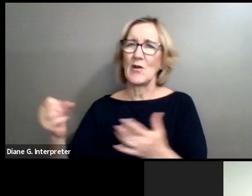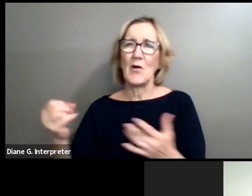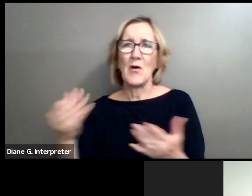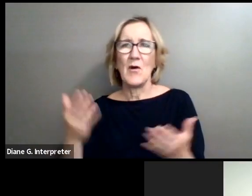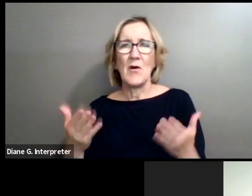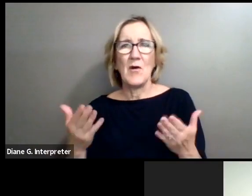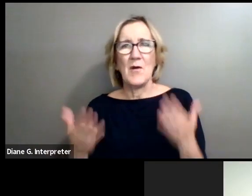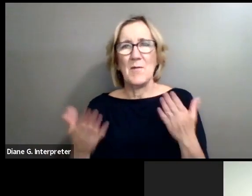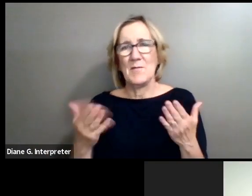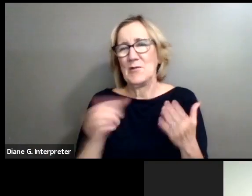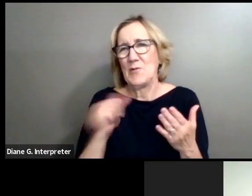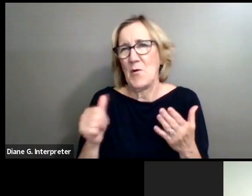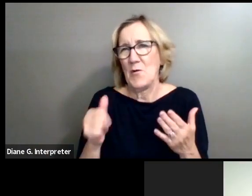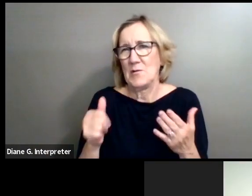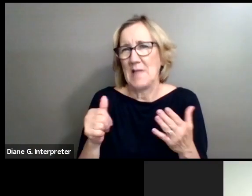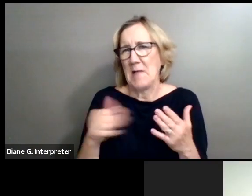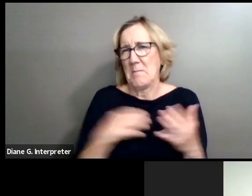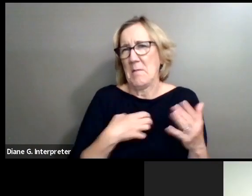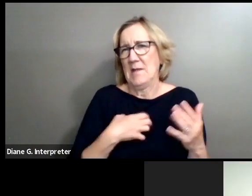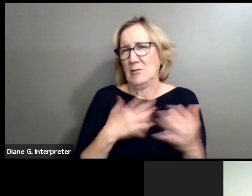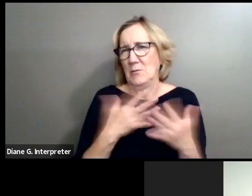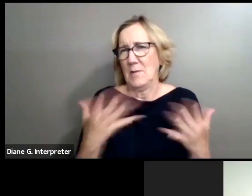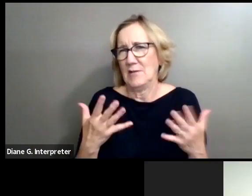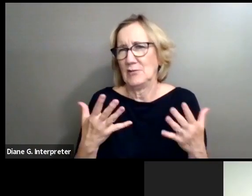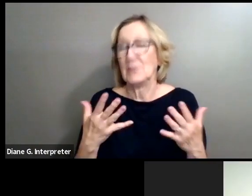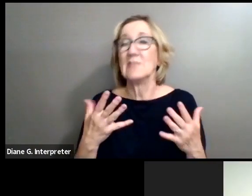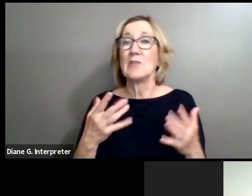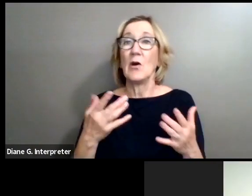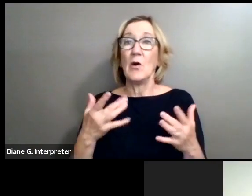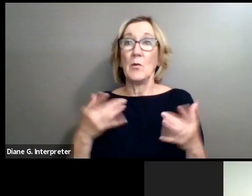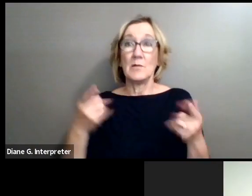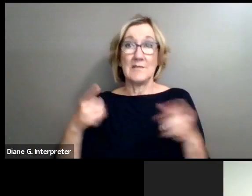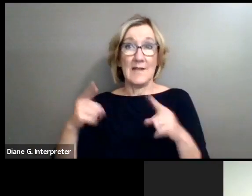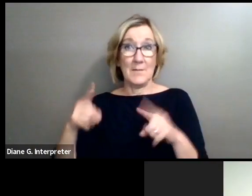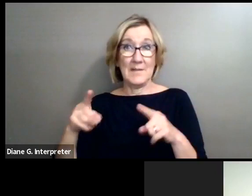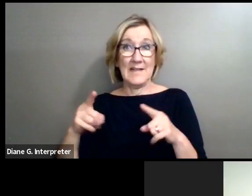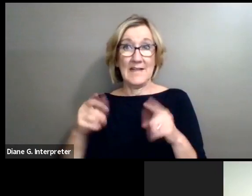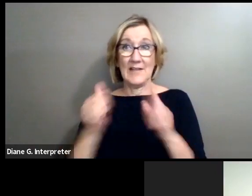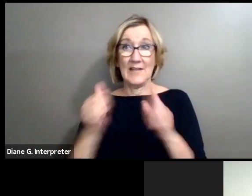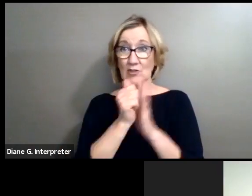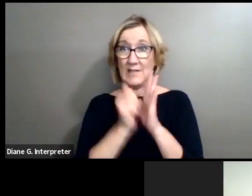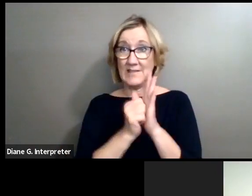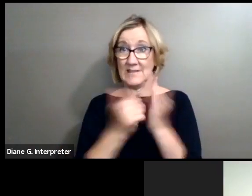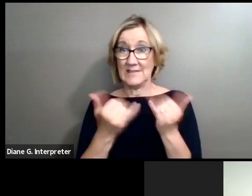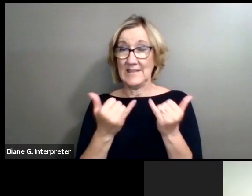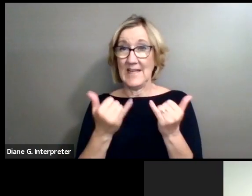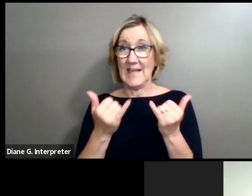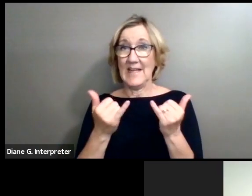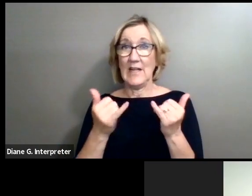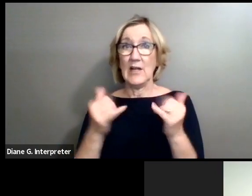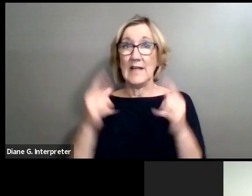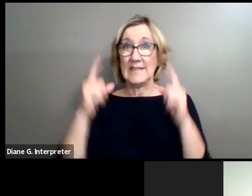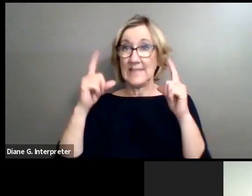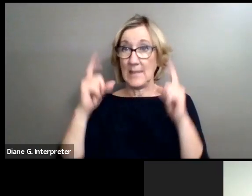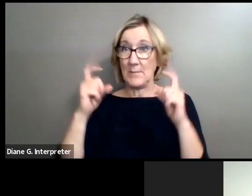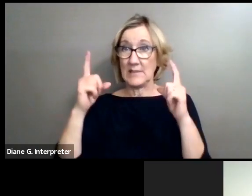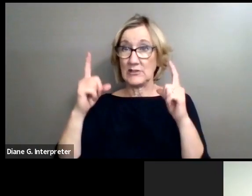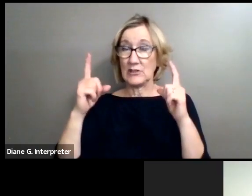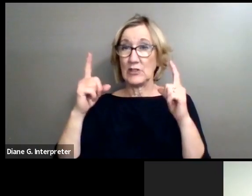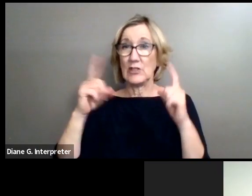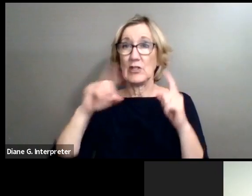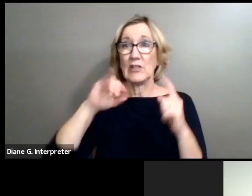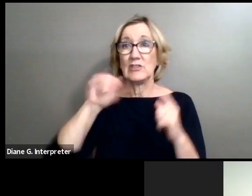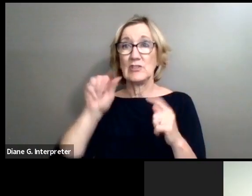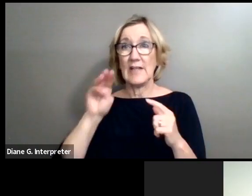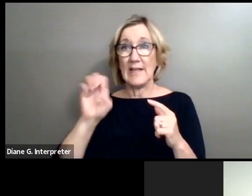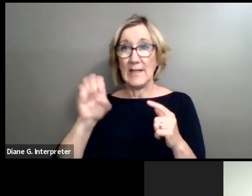a hard time. So just a really quick what's on our agenda today. We are going to read Take a Picture of Me, or James Van Der Zee